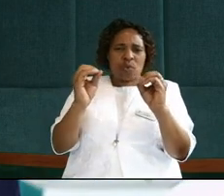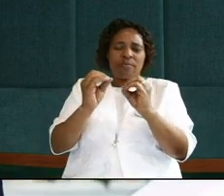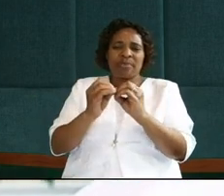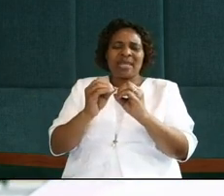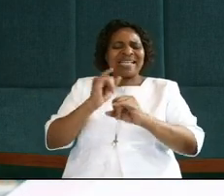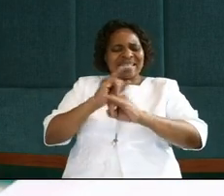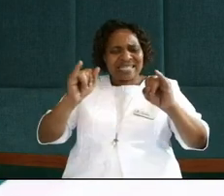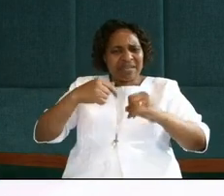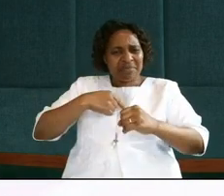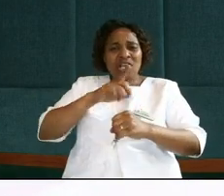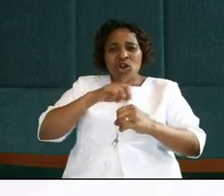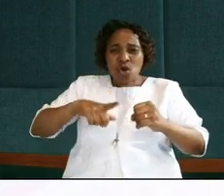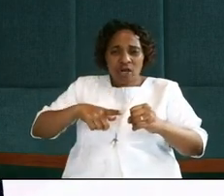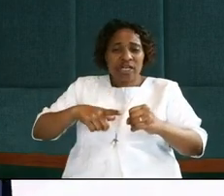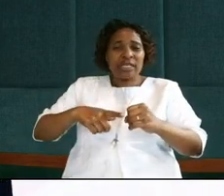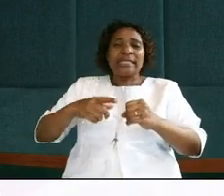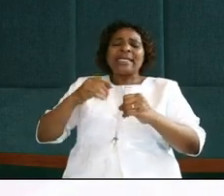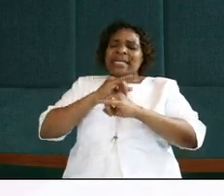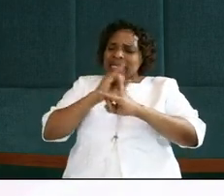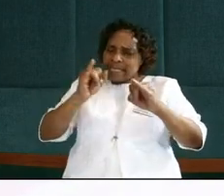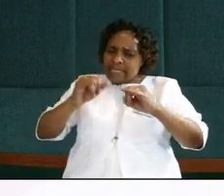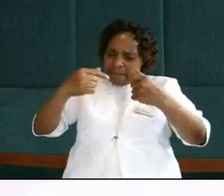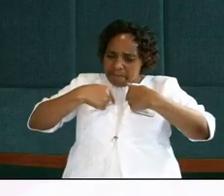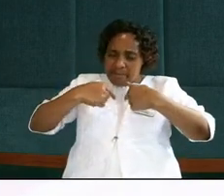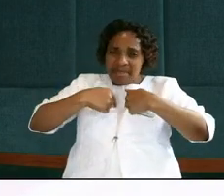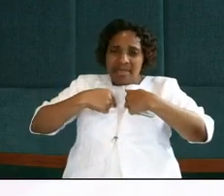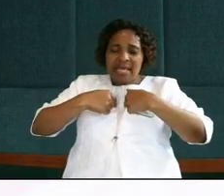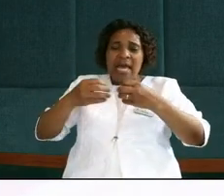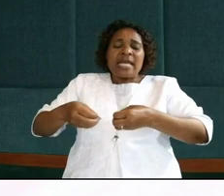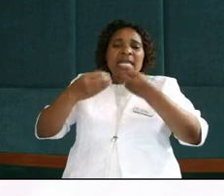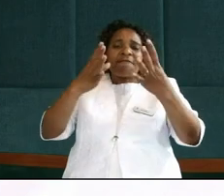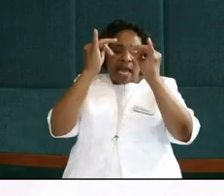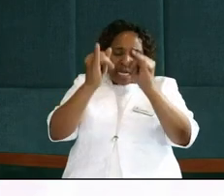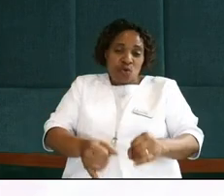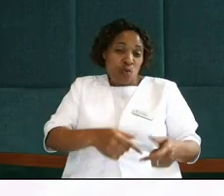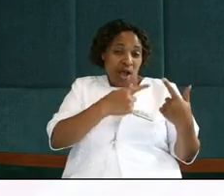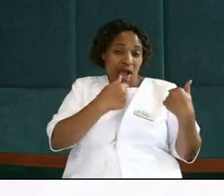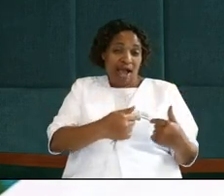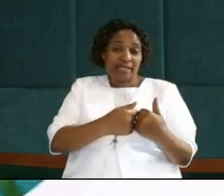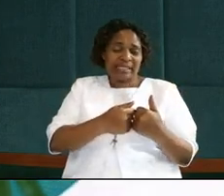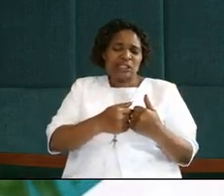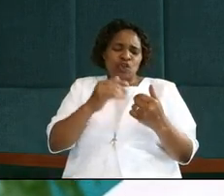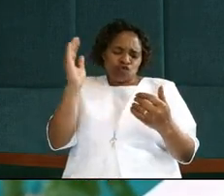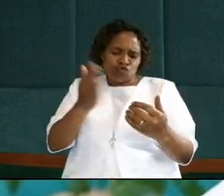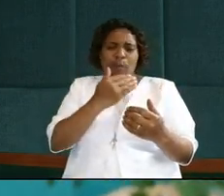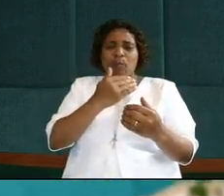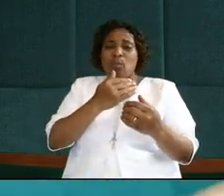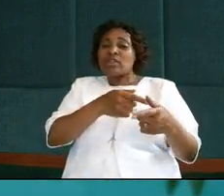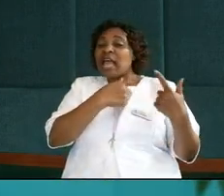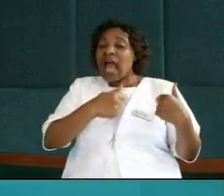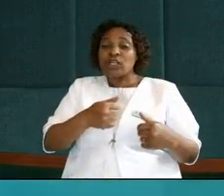Cleanse me, oh, Father David says, create in me a new heart, David never meant remove this heart,